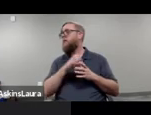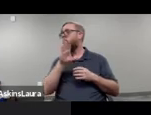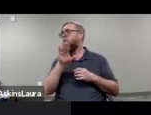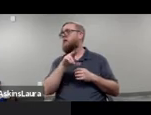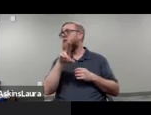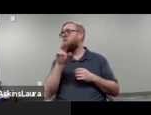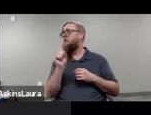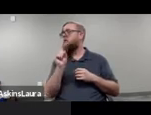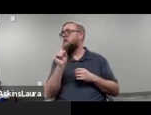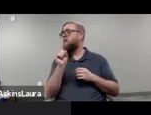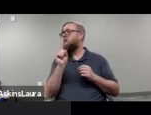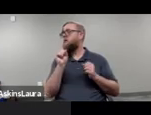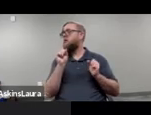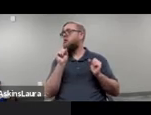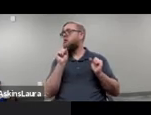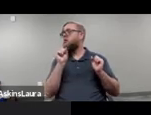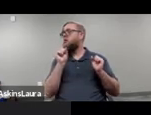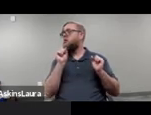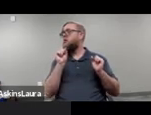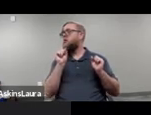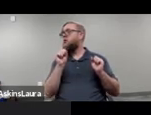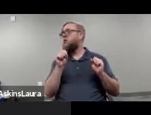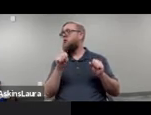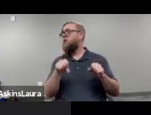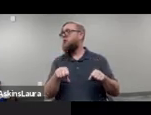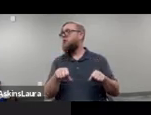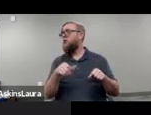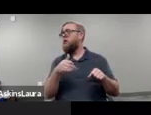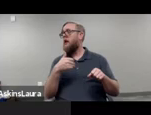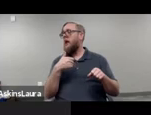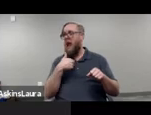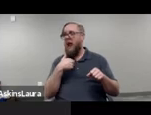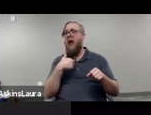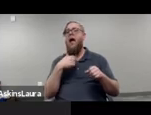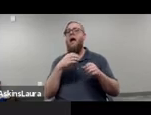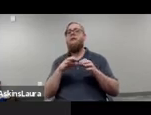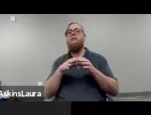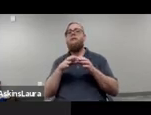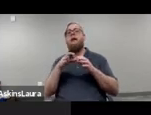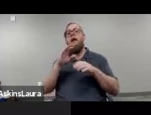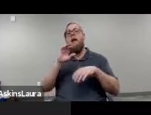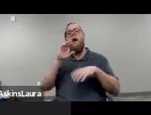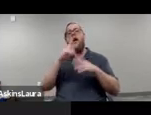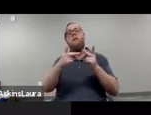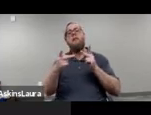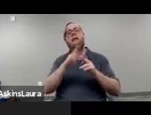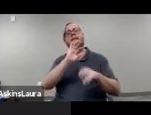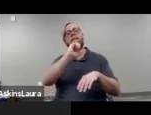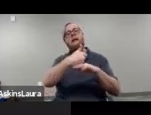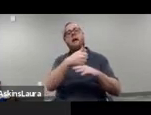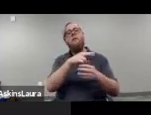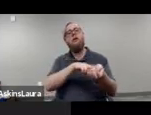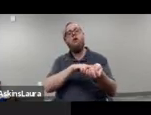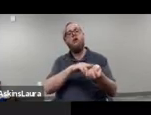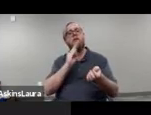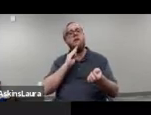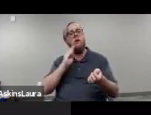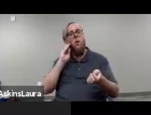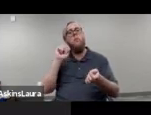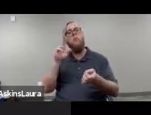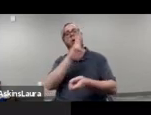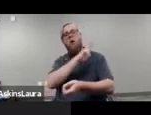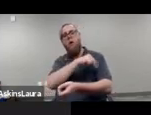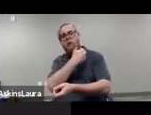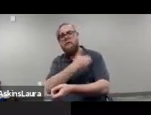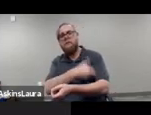have a station either you know or at a hospital right